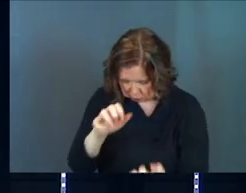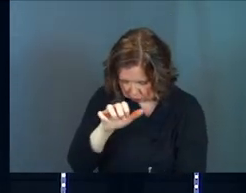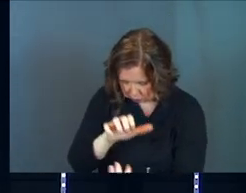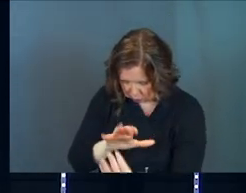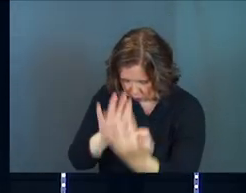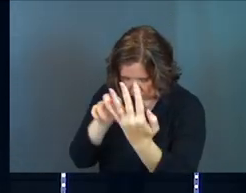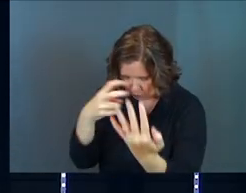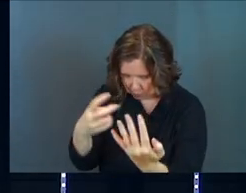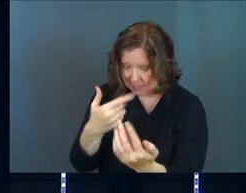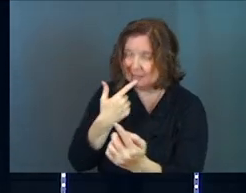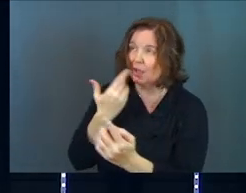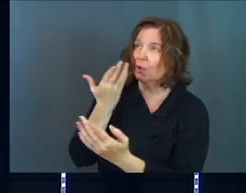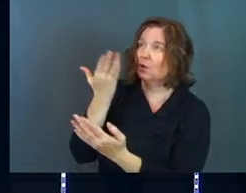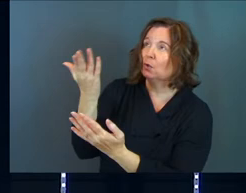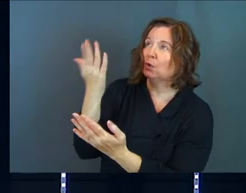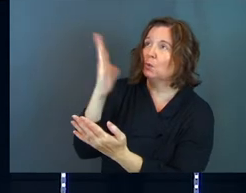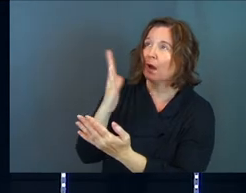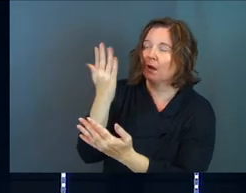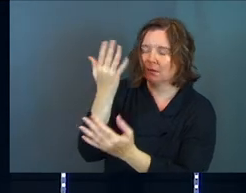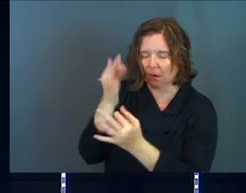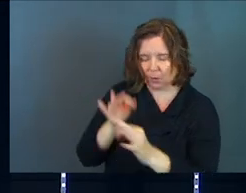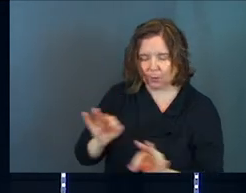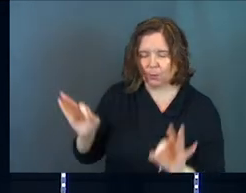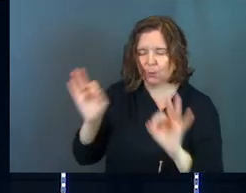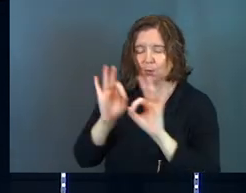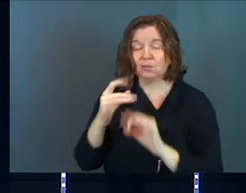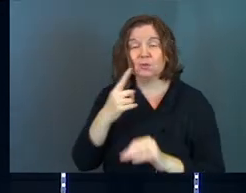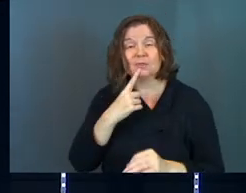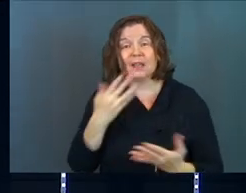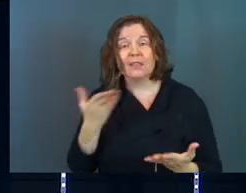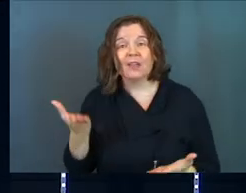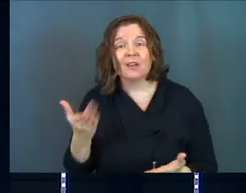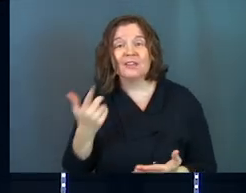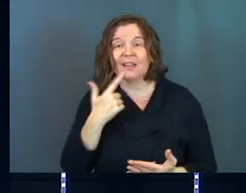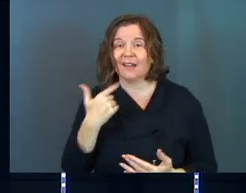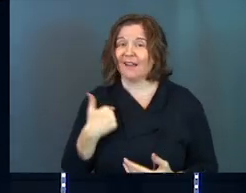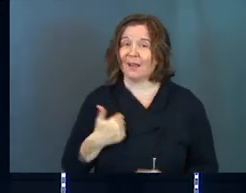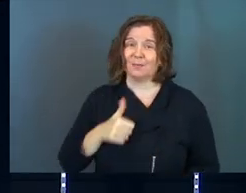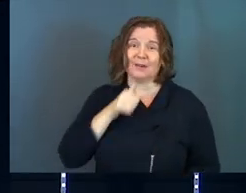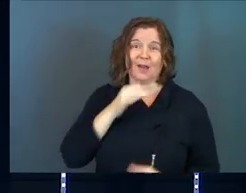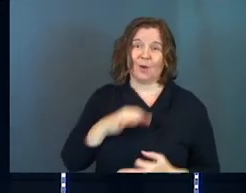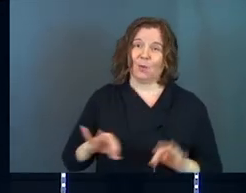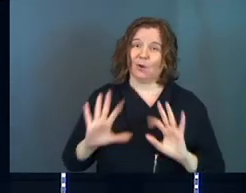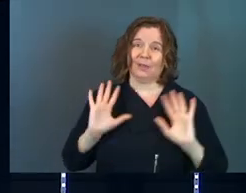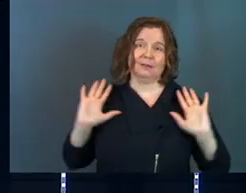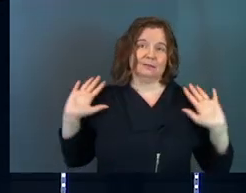and say you God are worthy you know what they're saying there they're saying I'm not